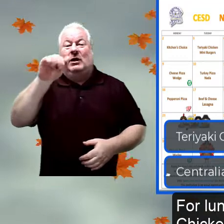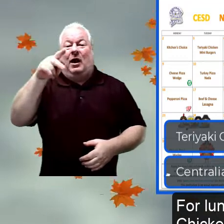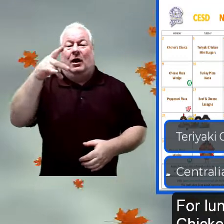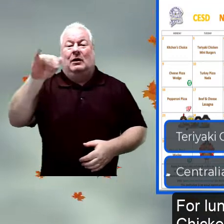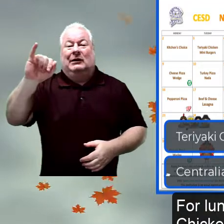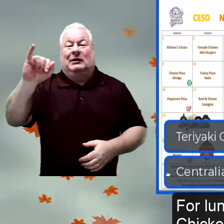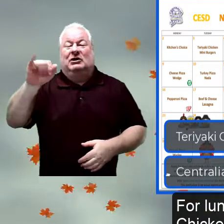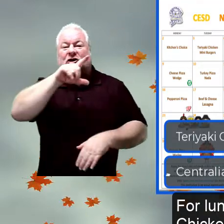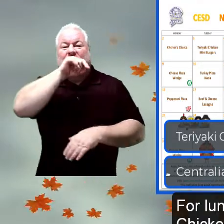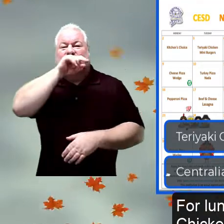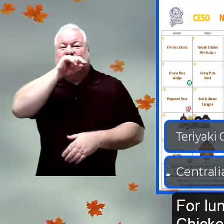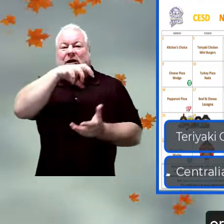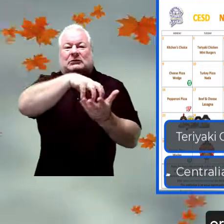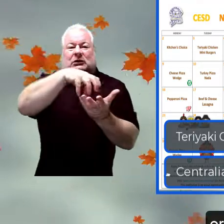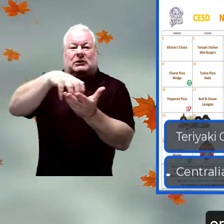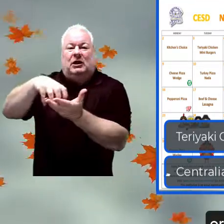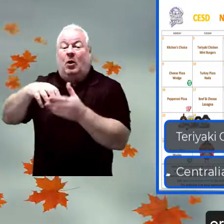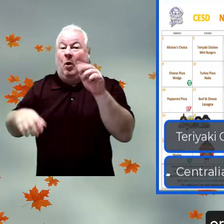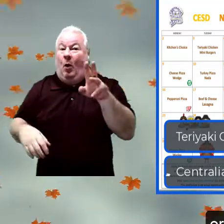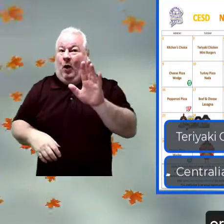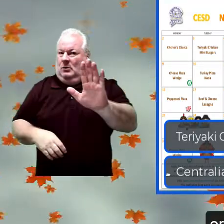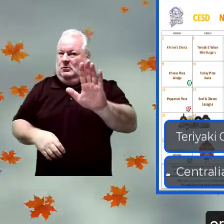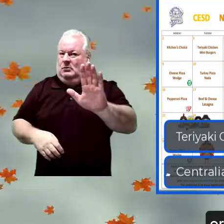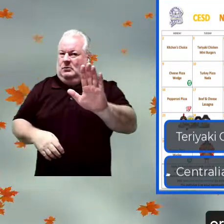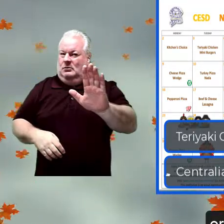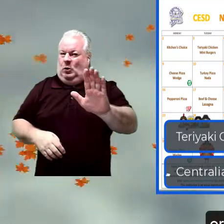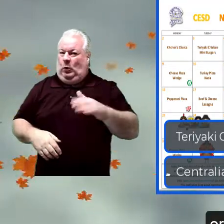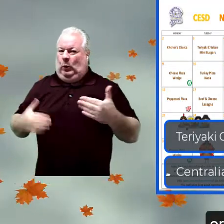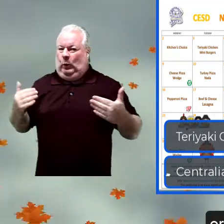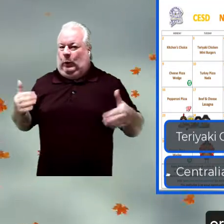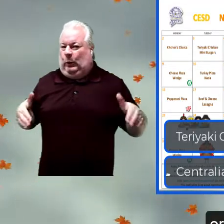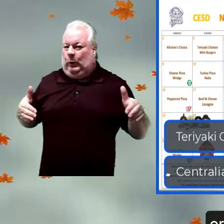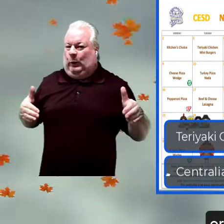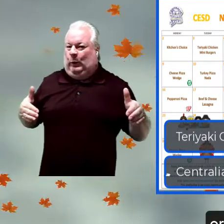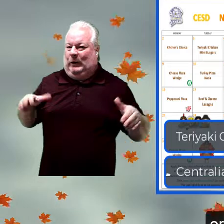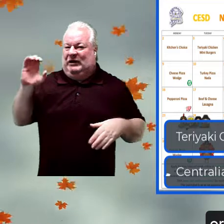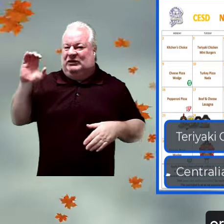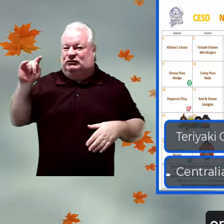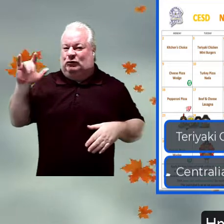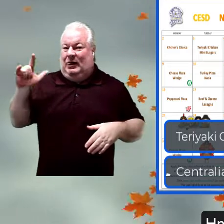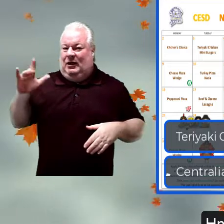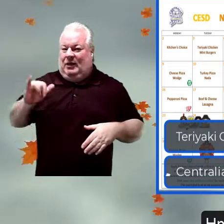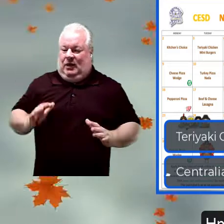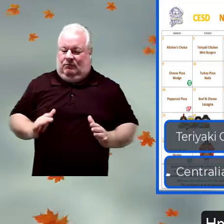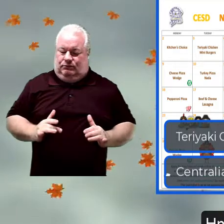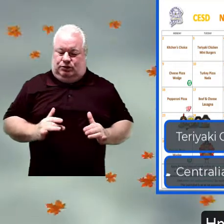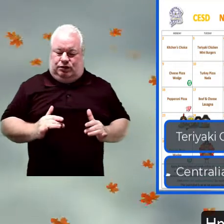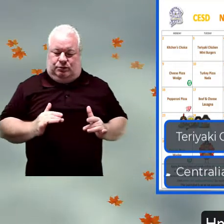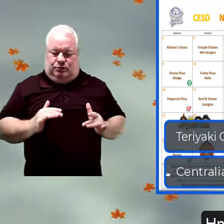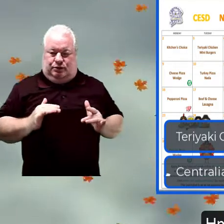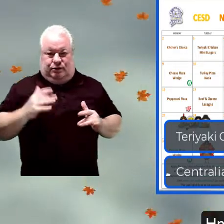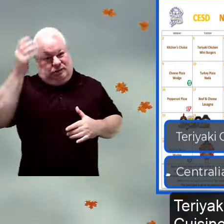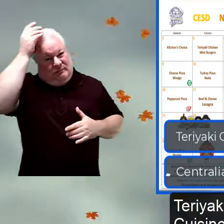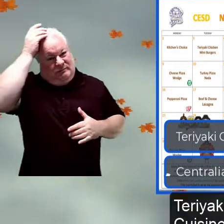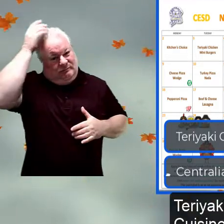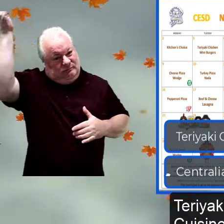Chicken Sliders or the Centralia Cuisine Chili. Hmm. That sounds pretty